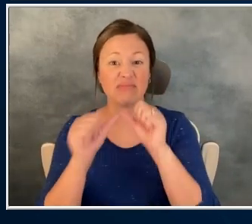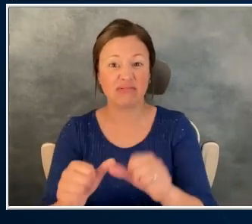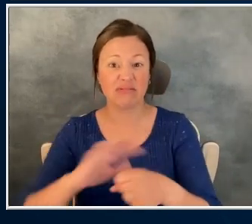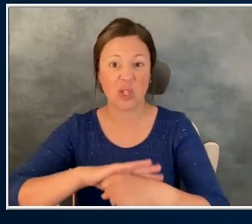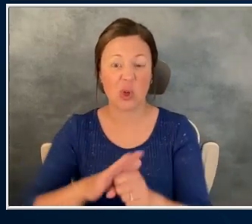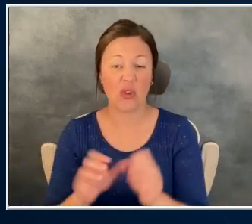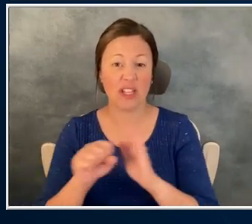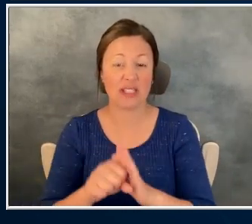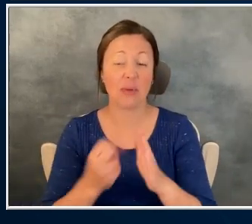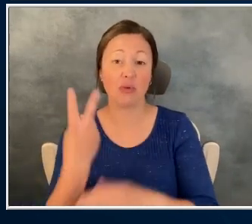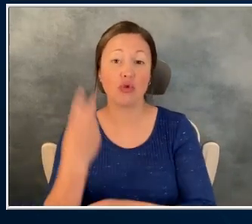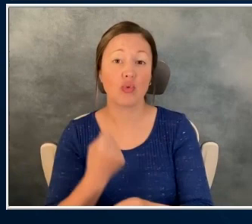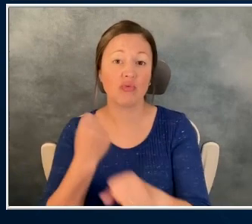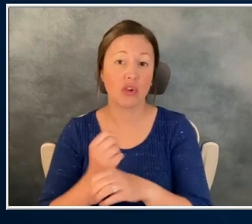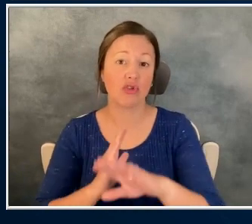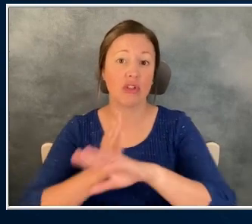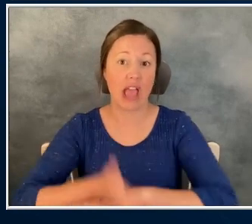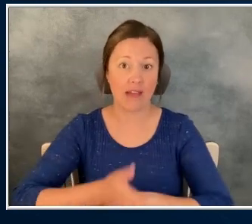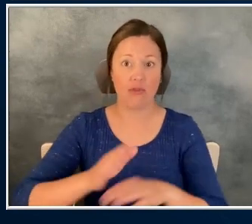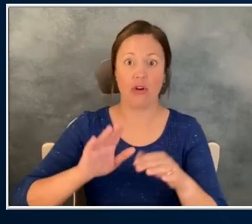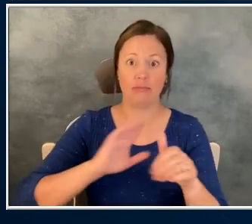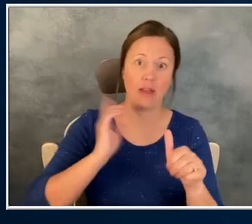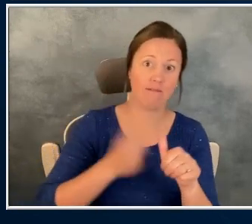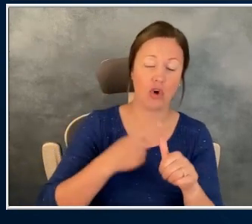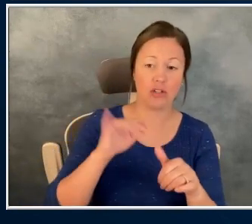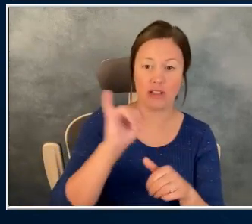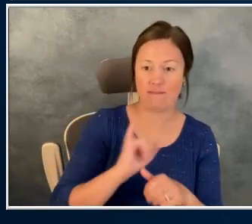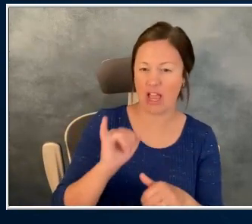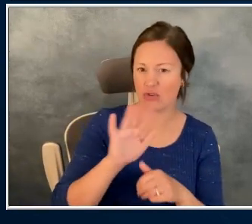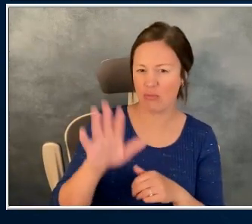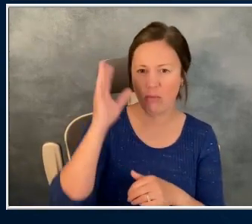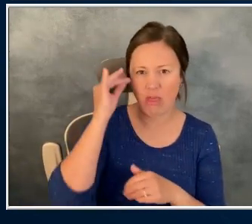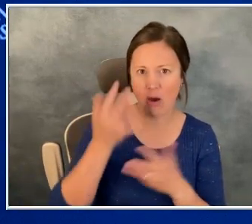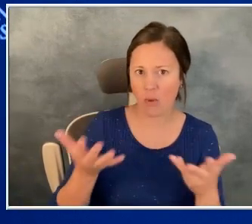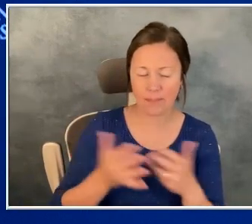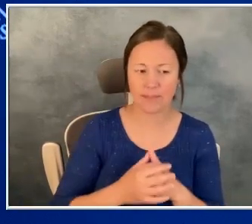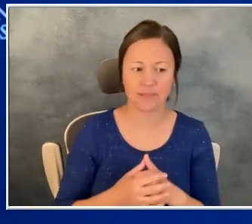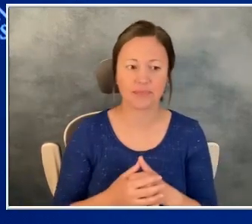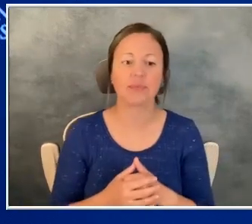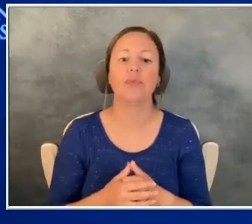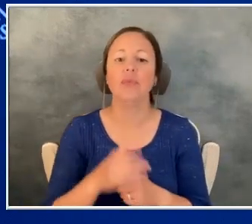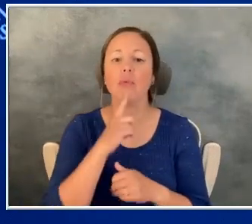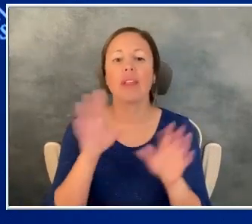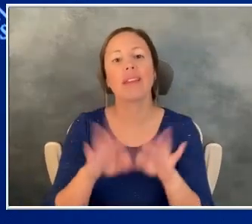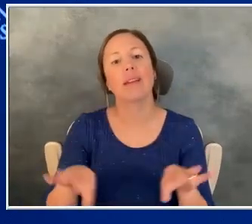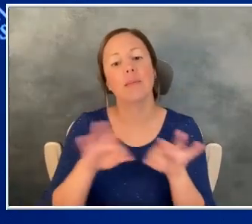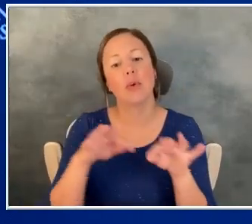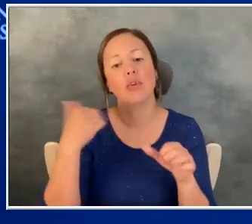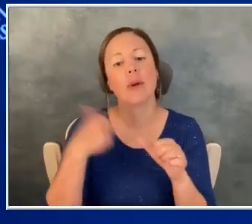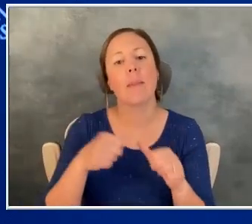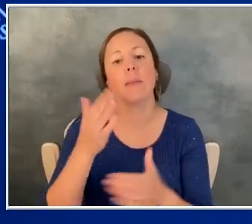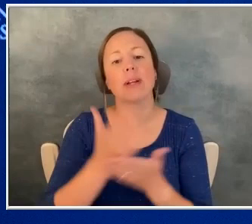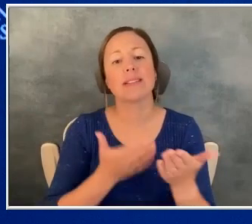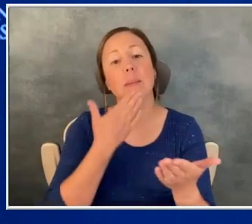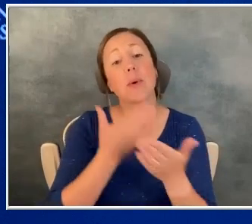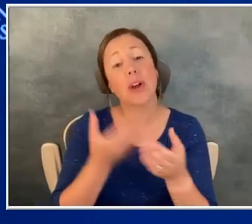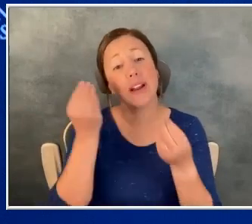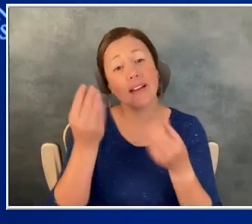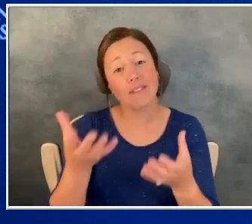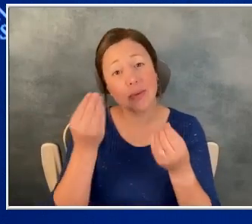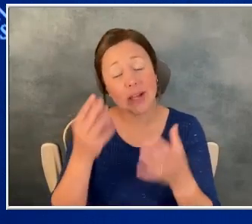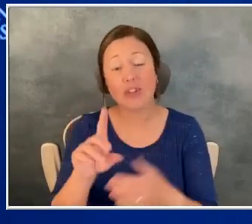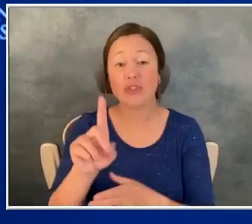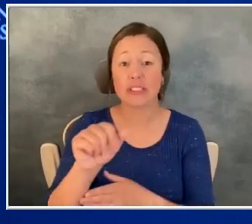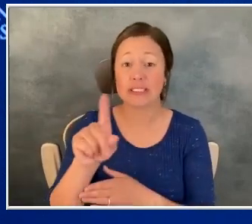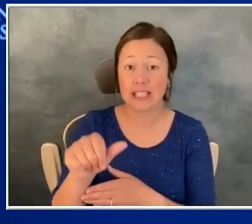after the original infection. What are your thoughts on that? Yeah, I mean, I think we need to remember too, you know, there is some good information and data to support the